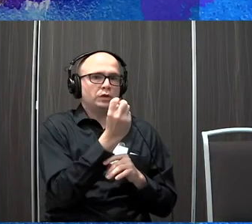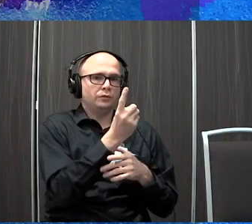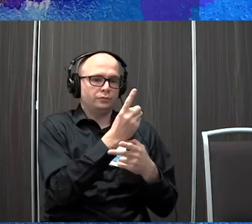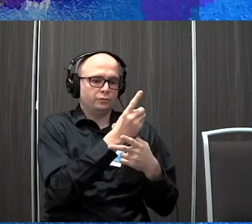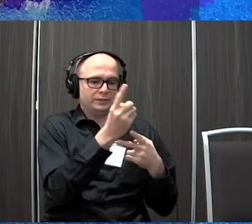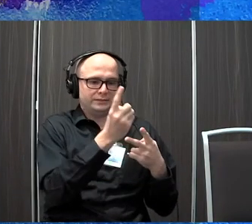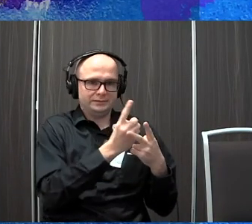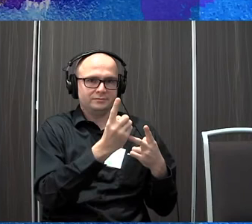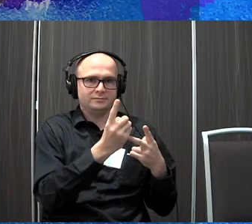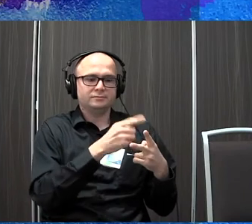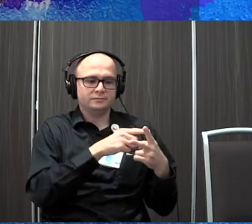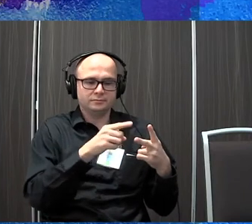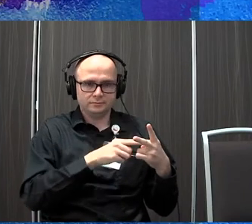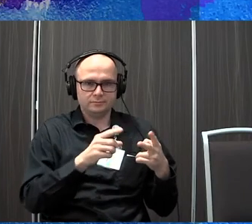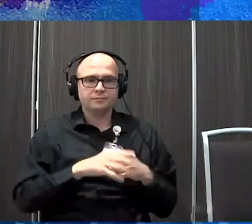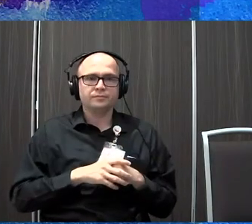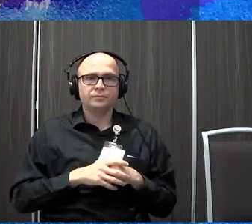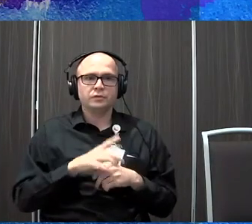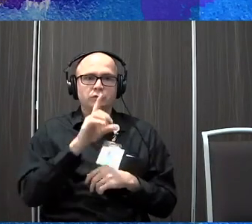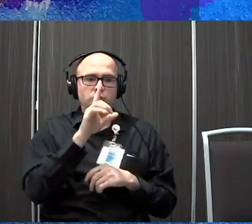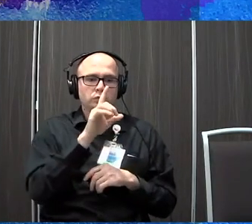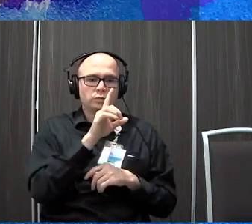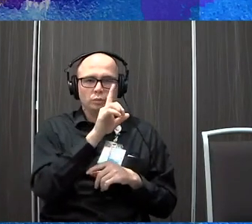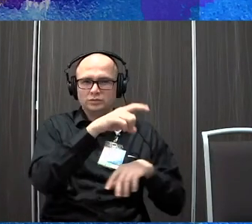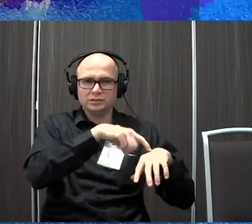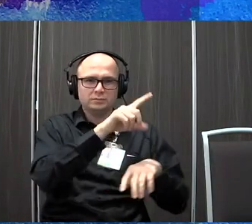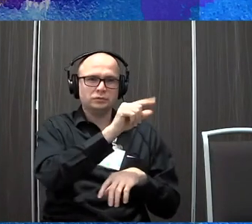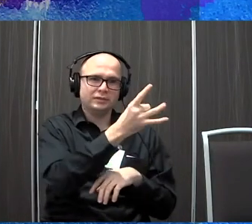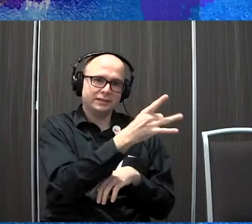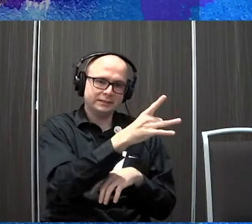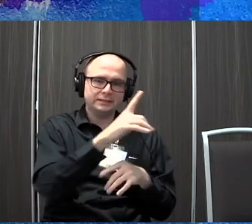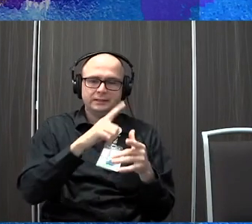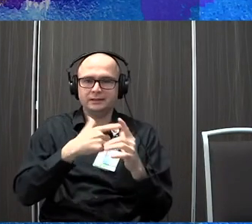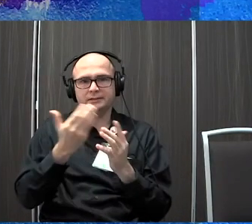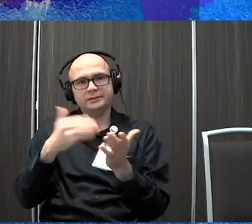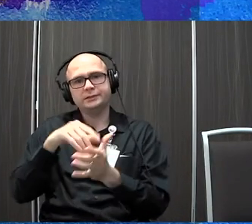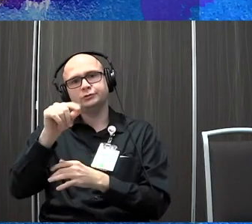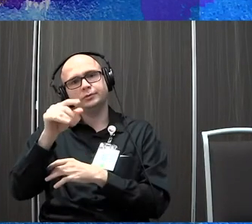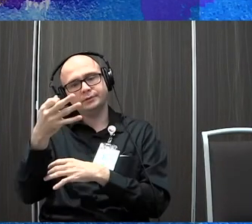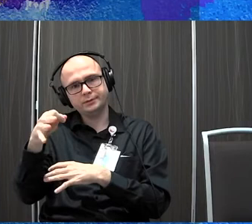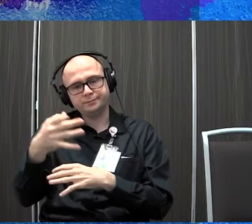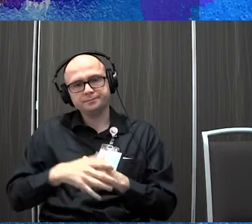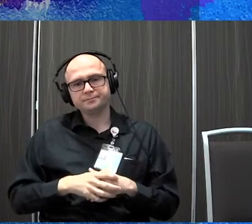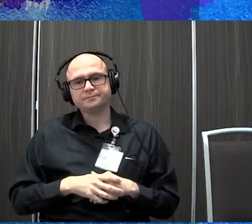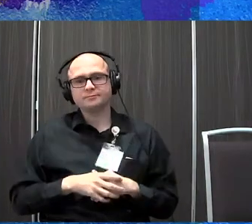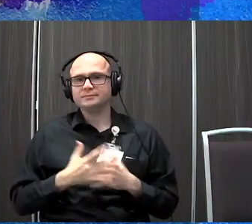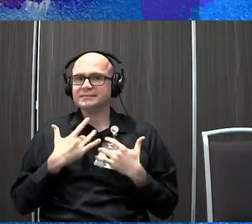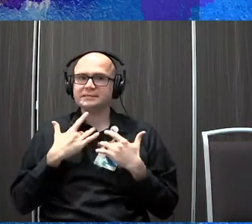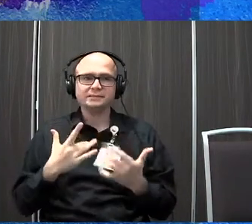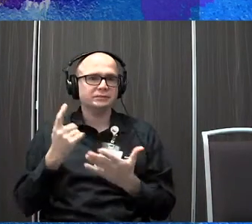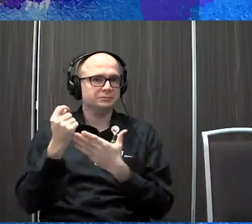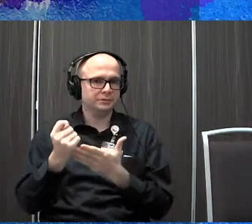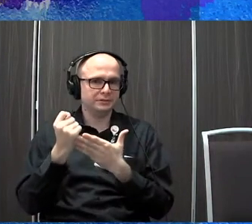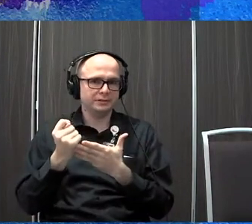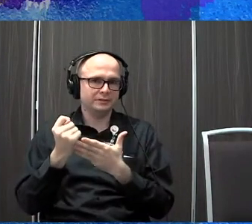therapy, um, um, vestibular therapy once in 2018. And then again in 2019, um, we typically don't do therapy,